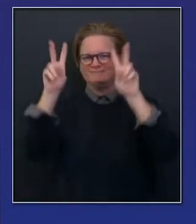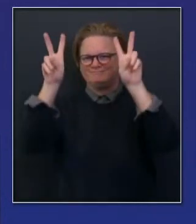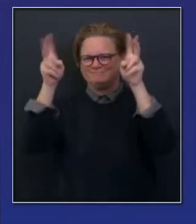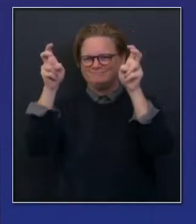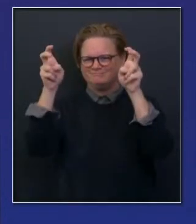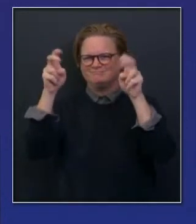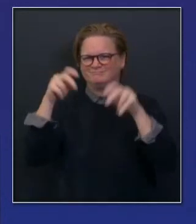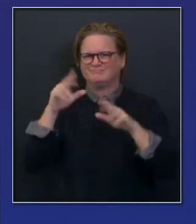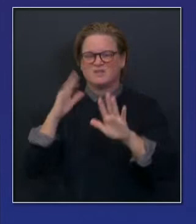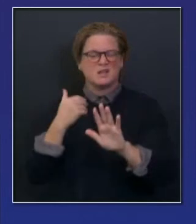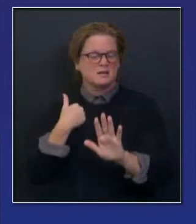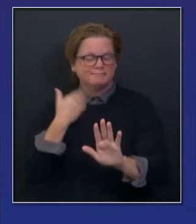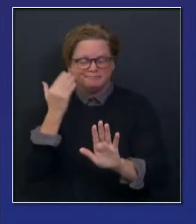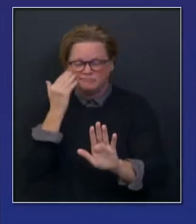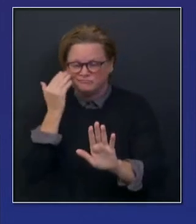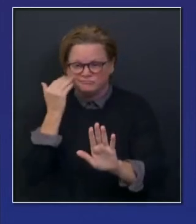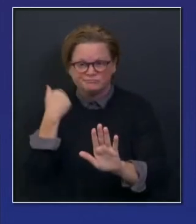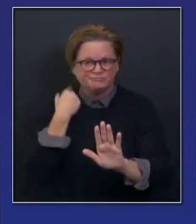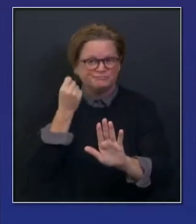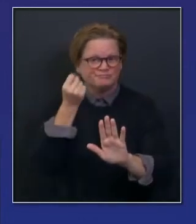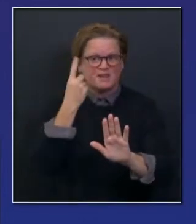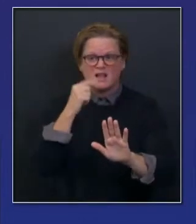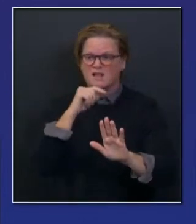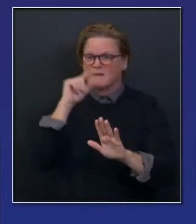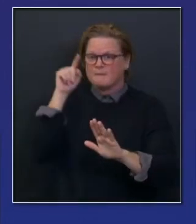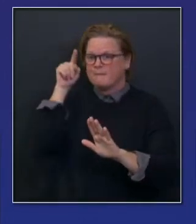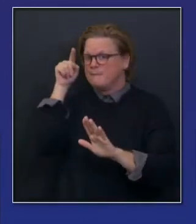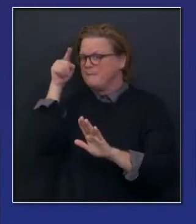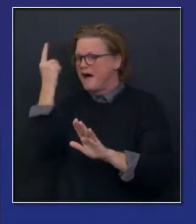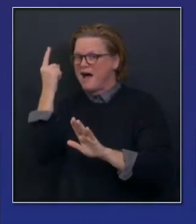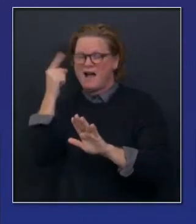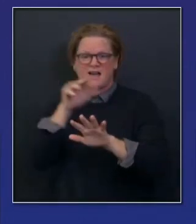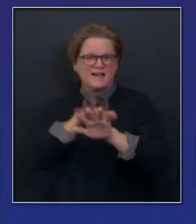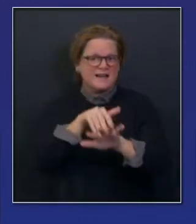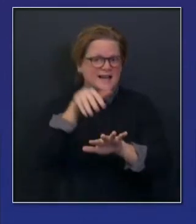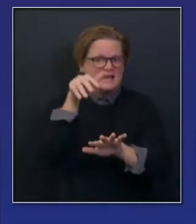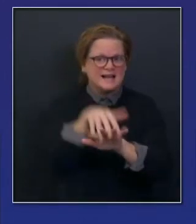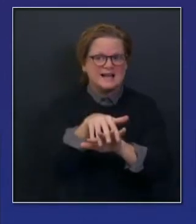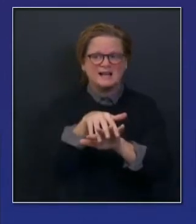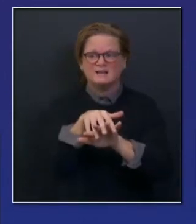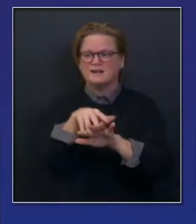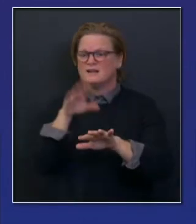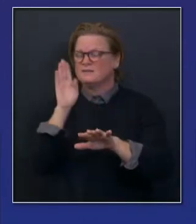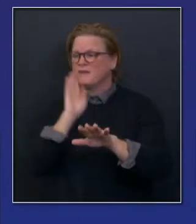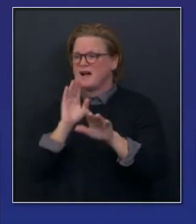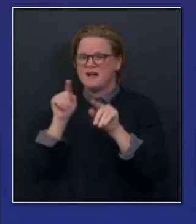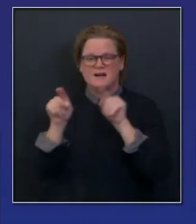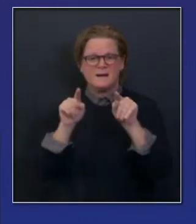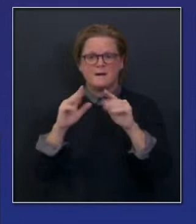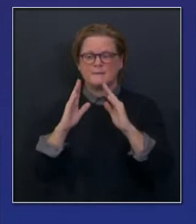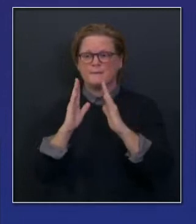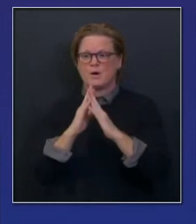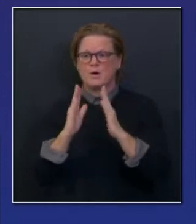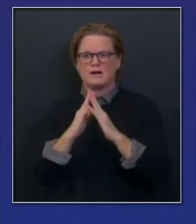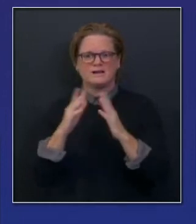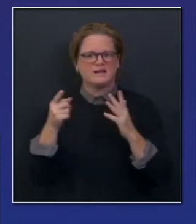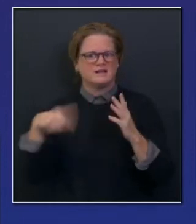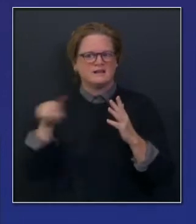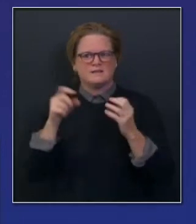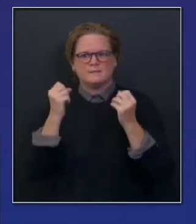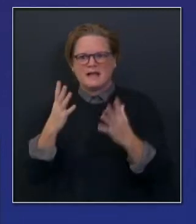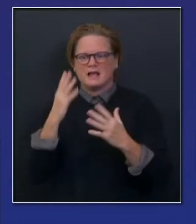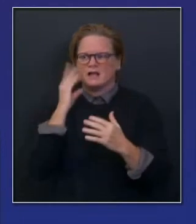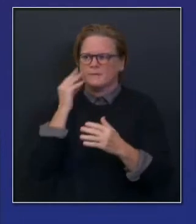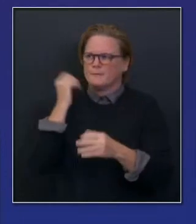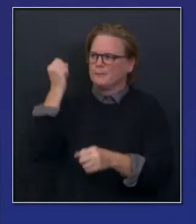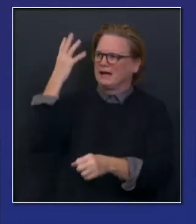not just in the black community, but also the Native American community, and that lived experience that's been passed down, in some cases generationally,